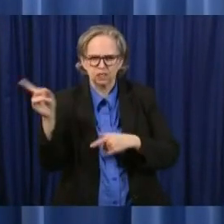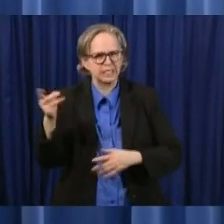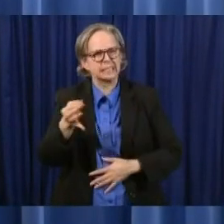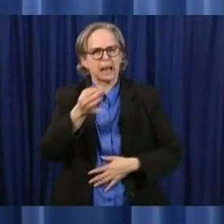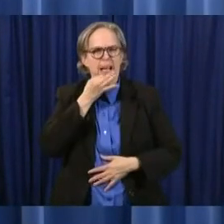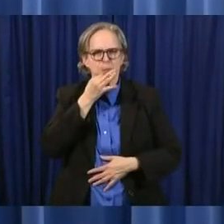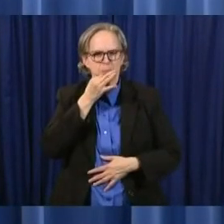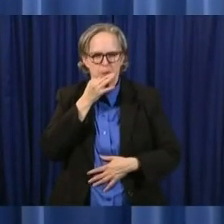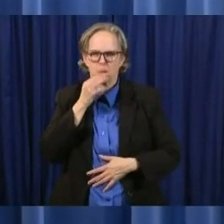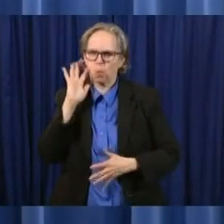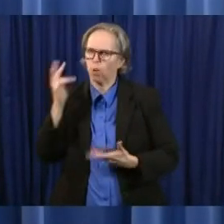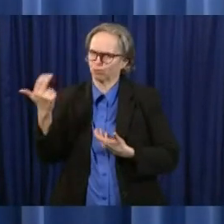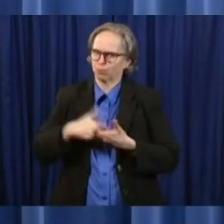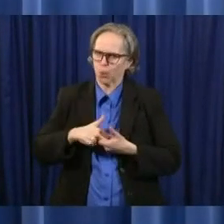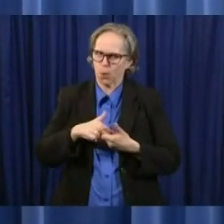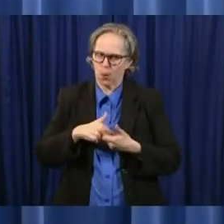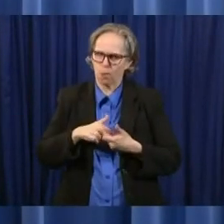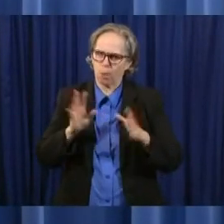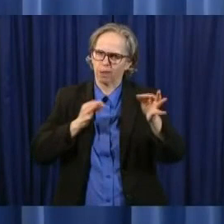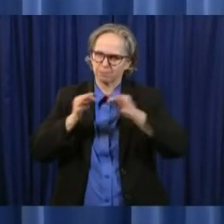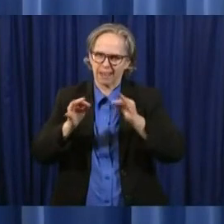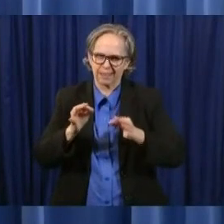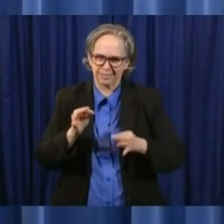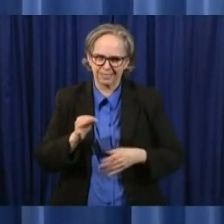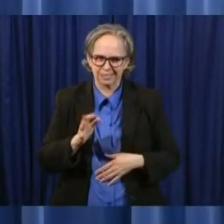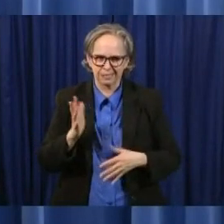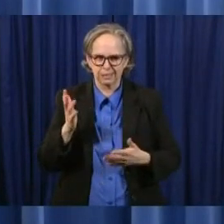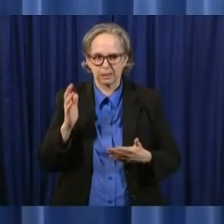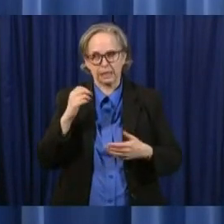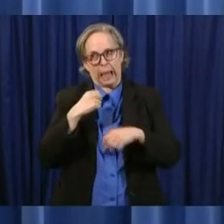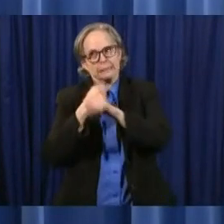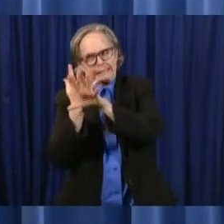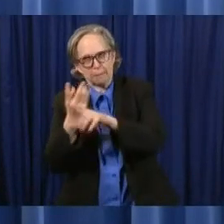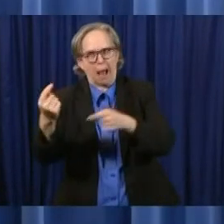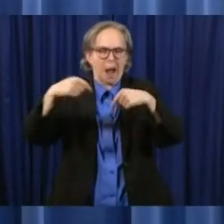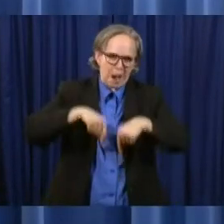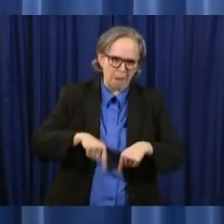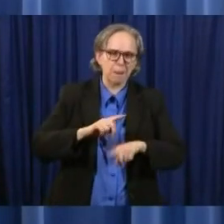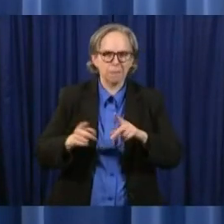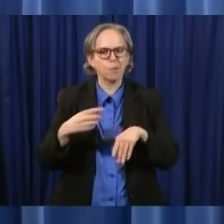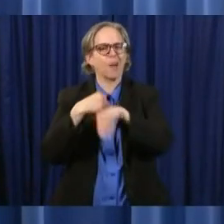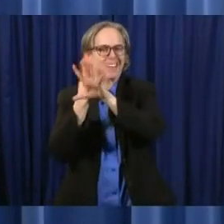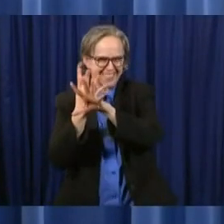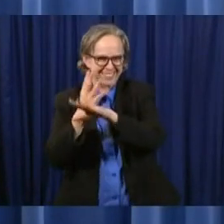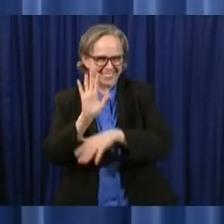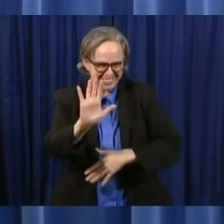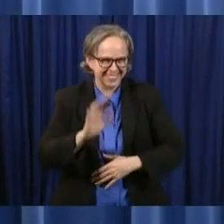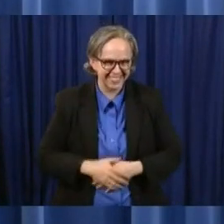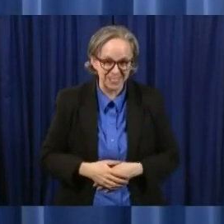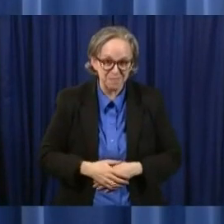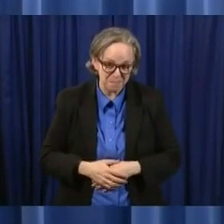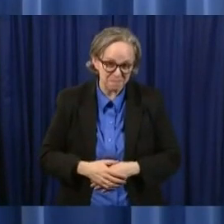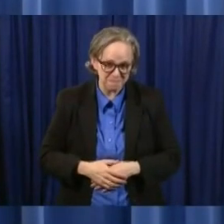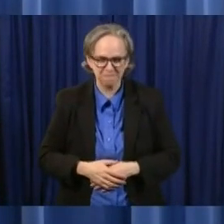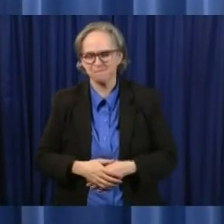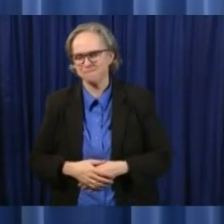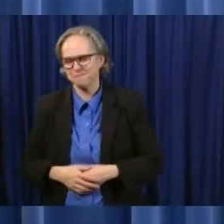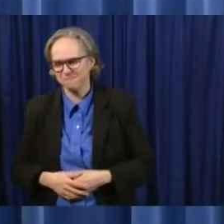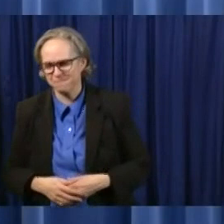and she'll she'll talk about she'll be on skype she won't be in here but she'll be on skype tomorrow thank you